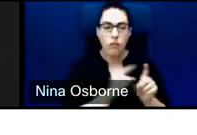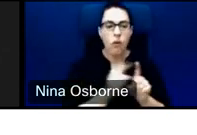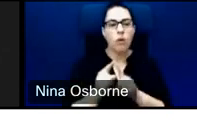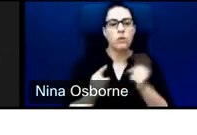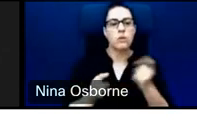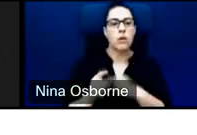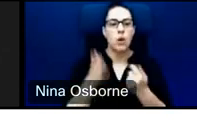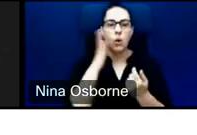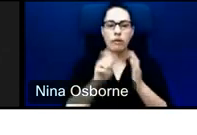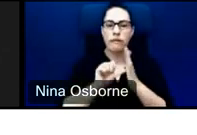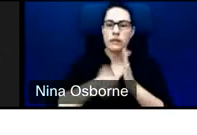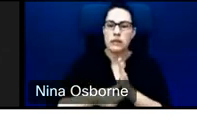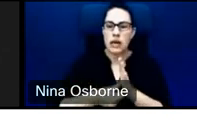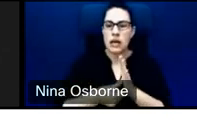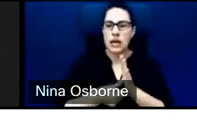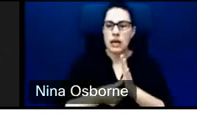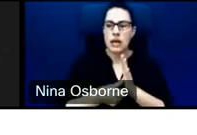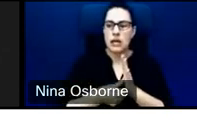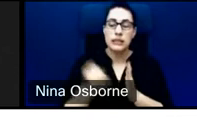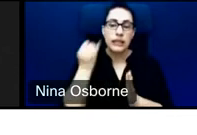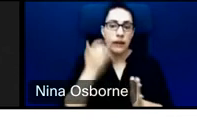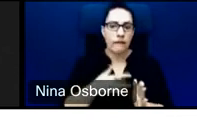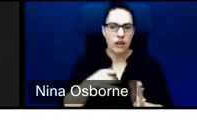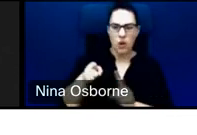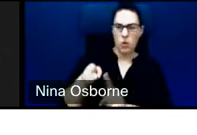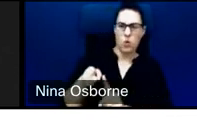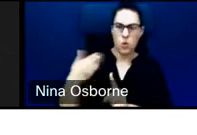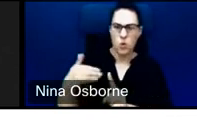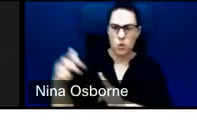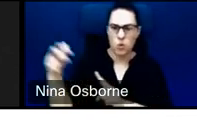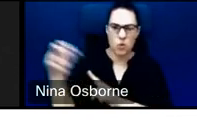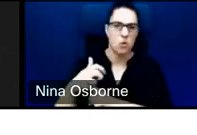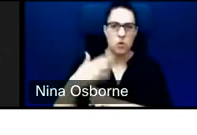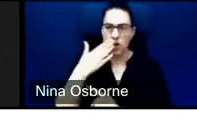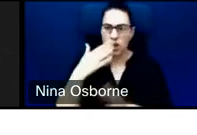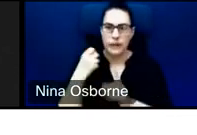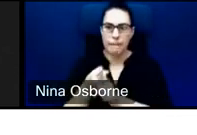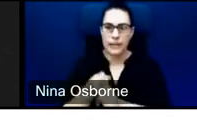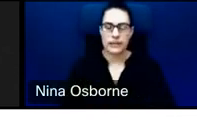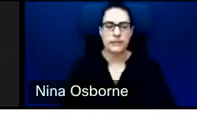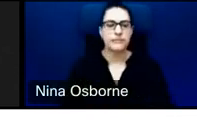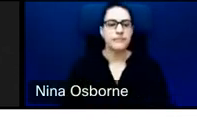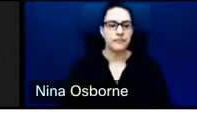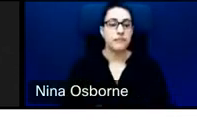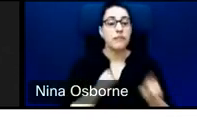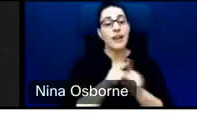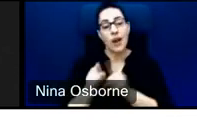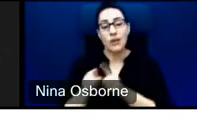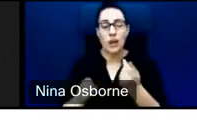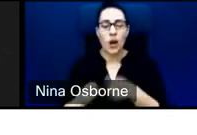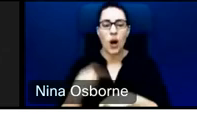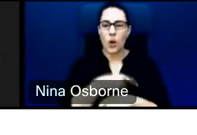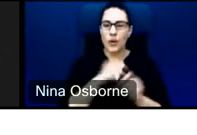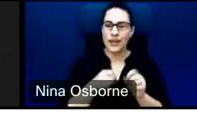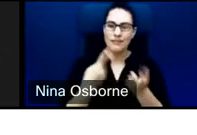to have a potential good development impact, as well as the development lessons that we've learned from previous projects that